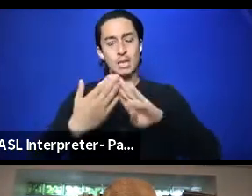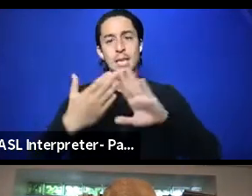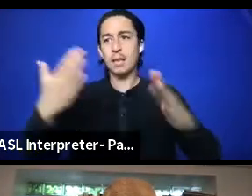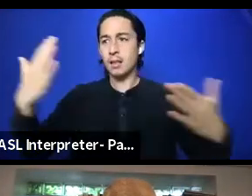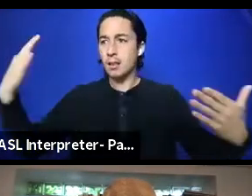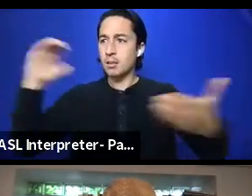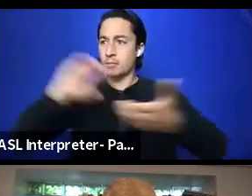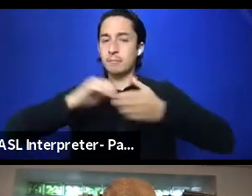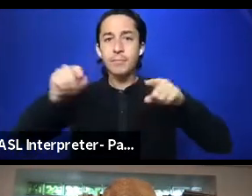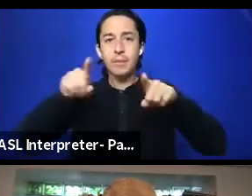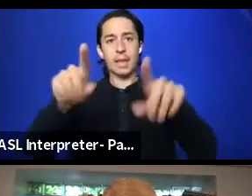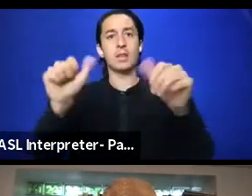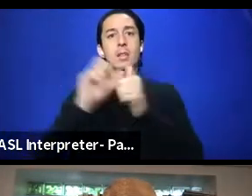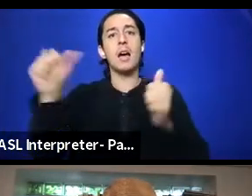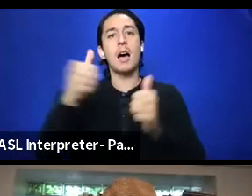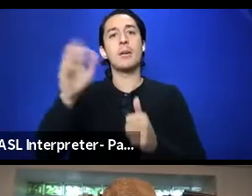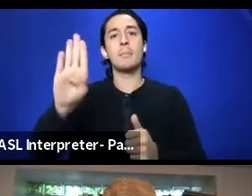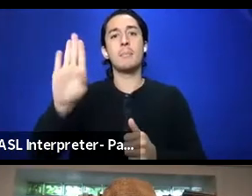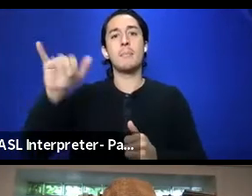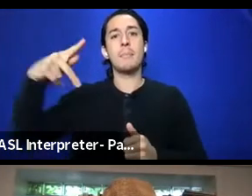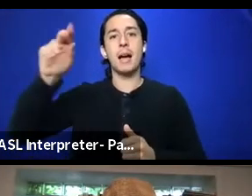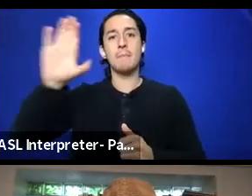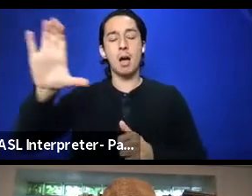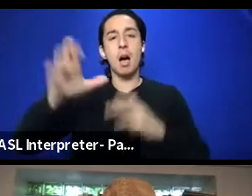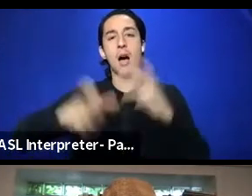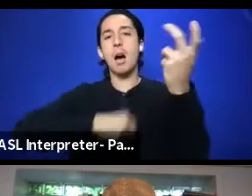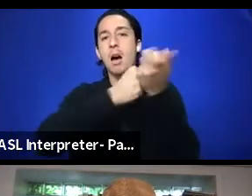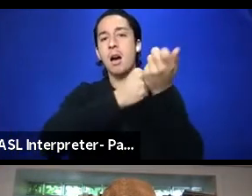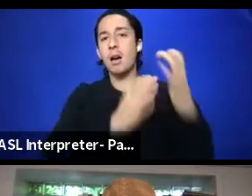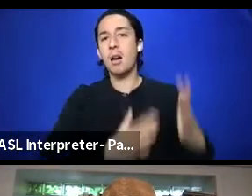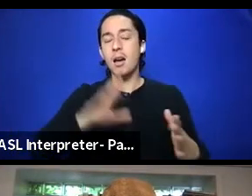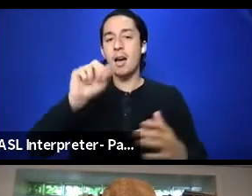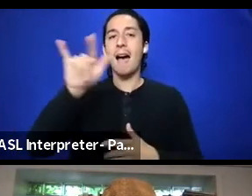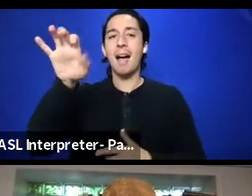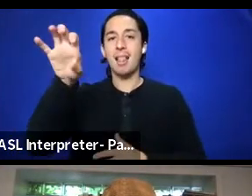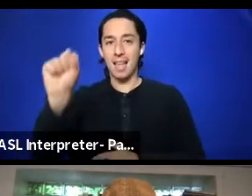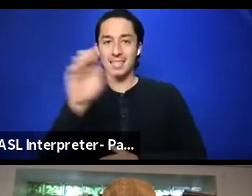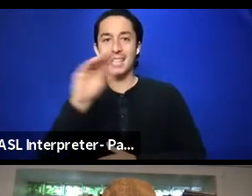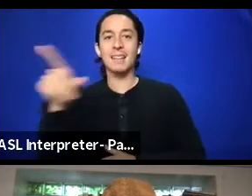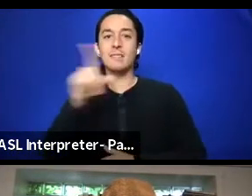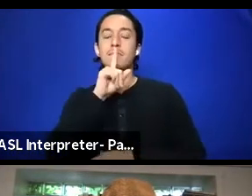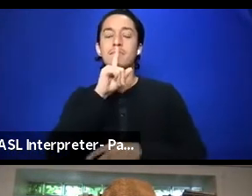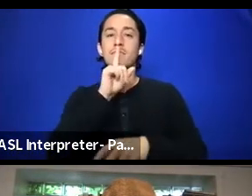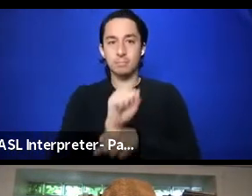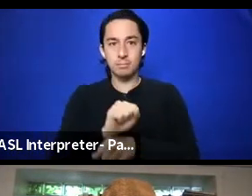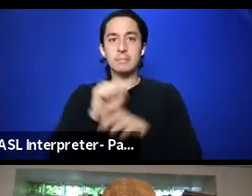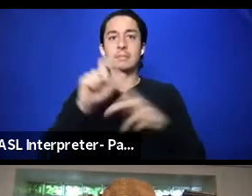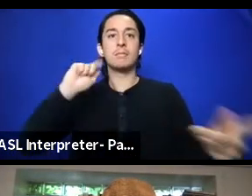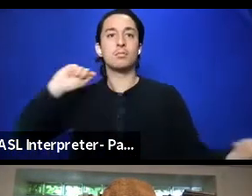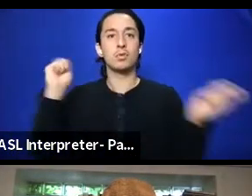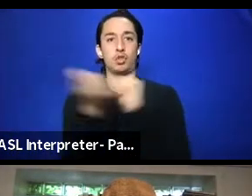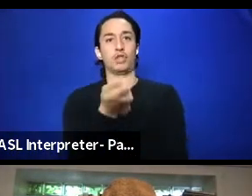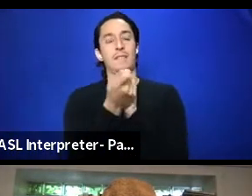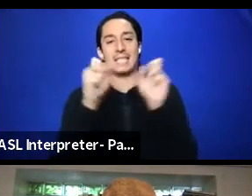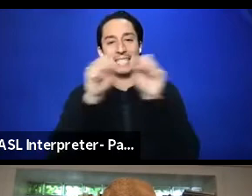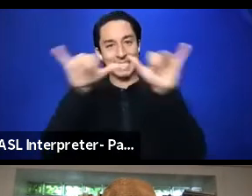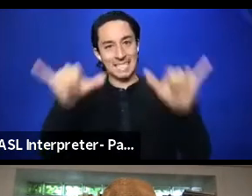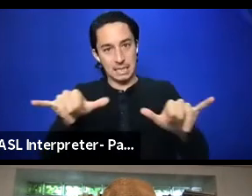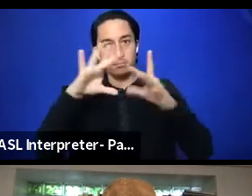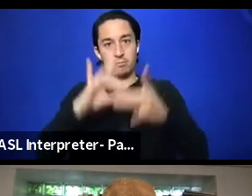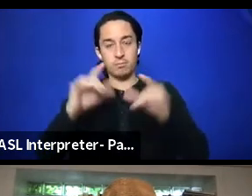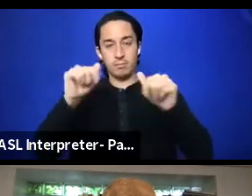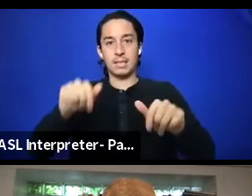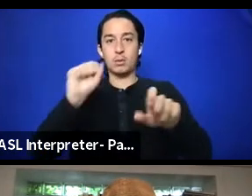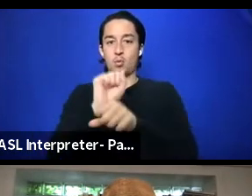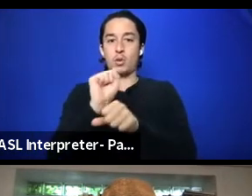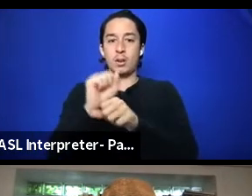with others, BIPOC allies, and those that are really committed to shifting systems in this work. Um, anything that